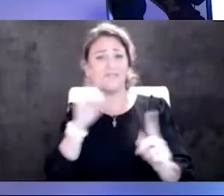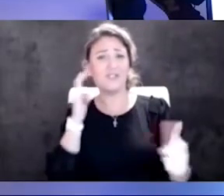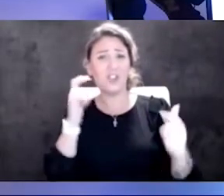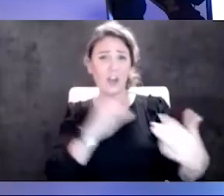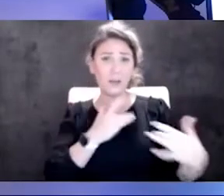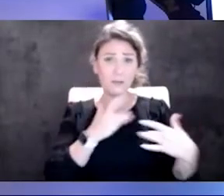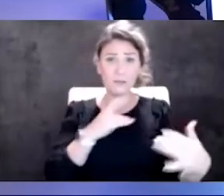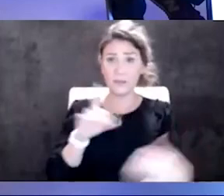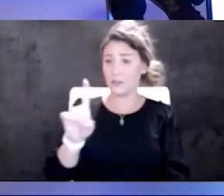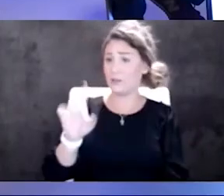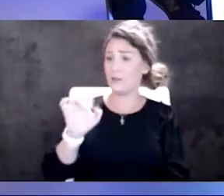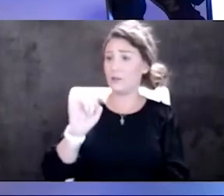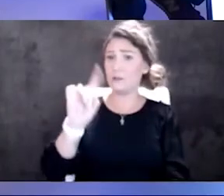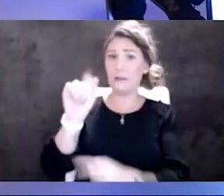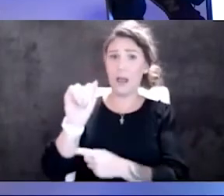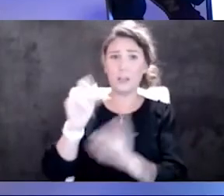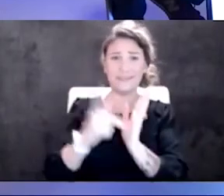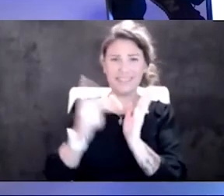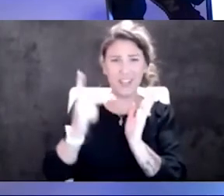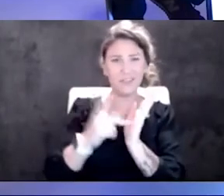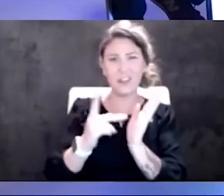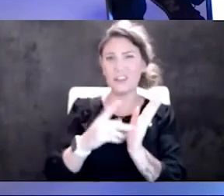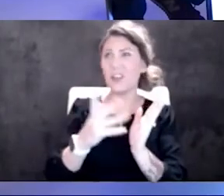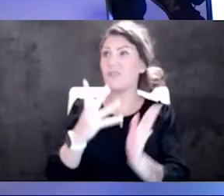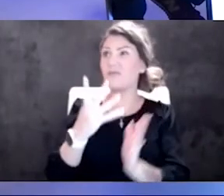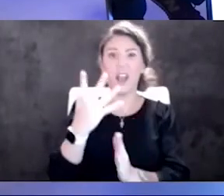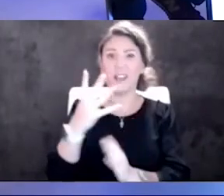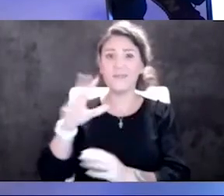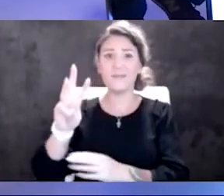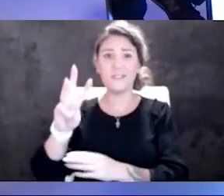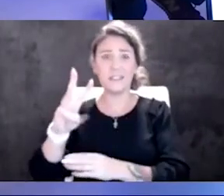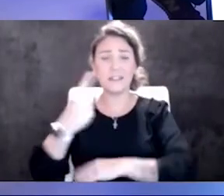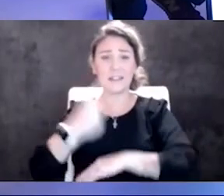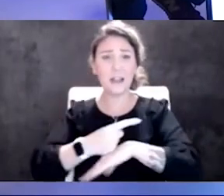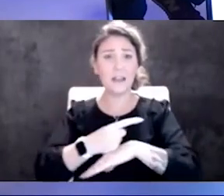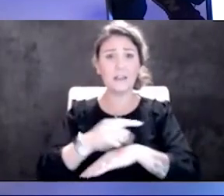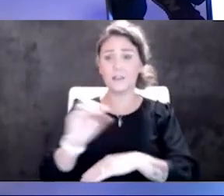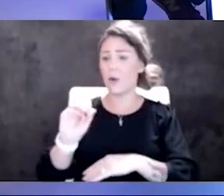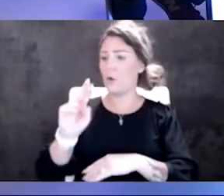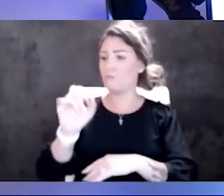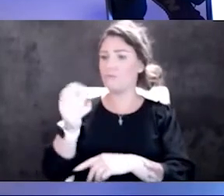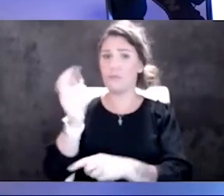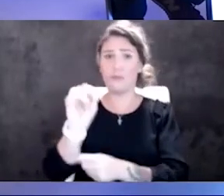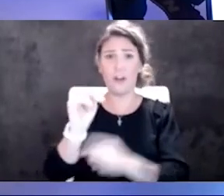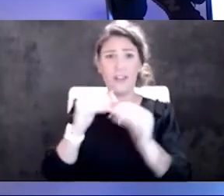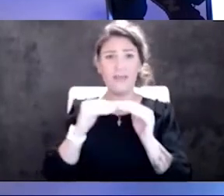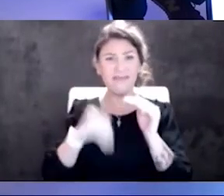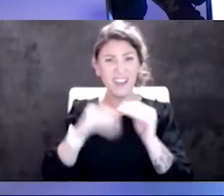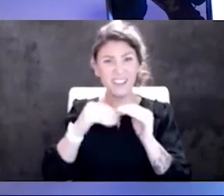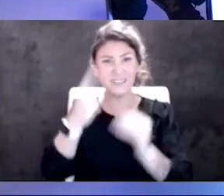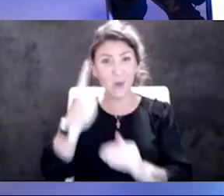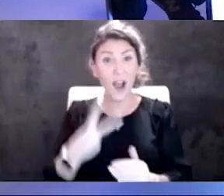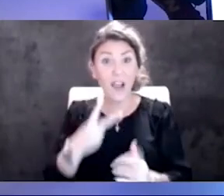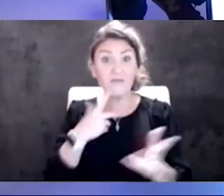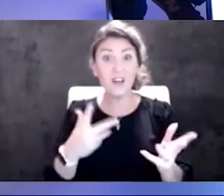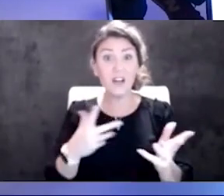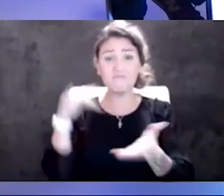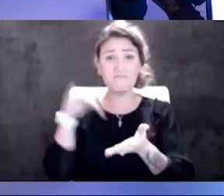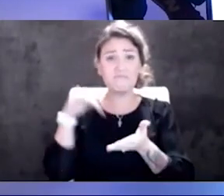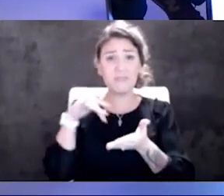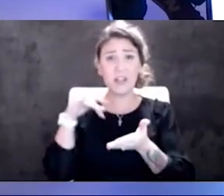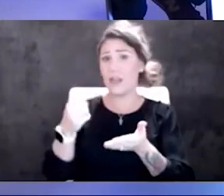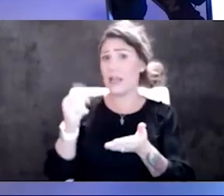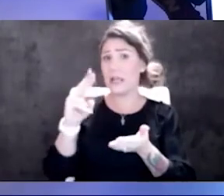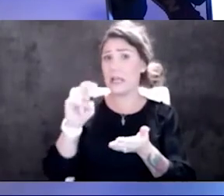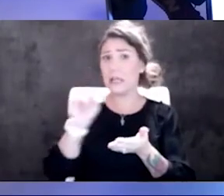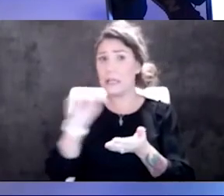a doubling rate of five, six days, and Omicron's, you know, maybe less than half of that. A study out of London yesterday suggested that